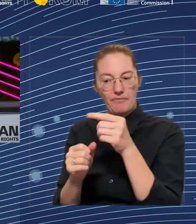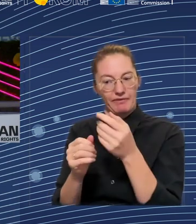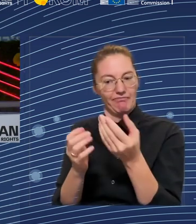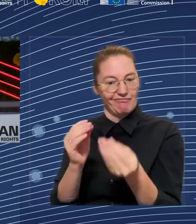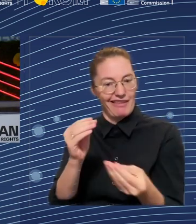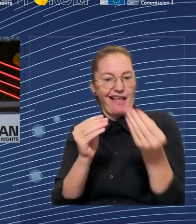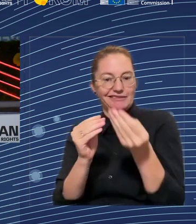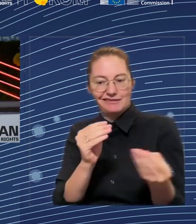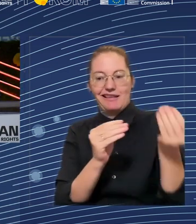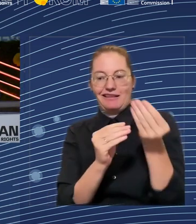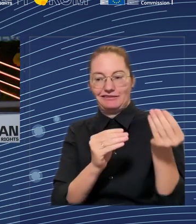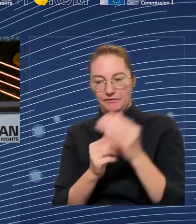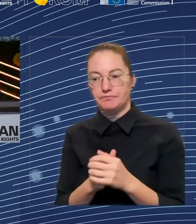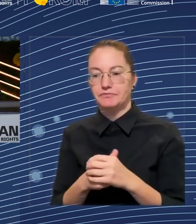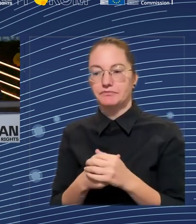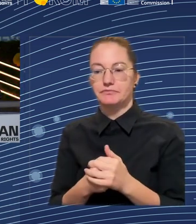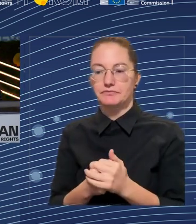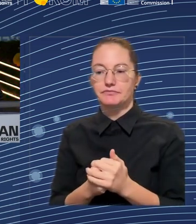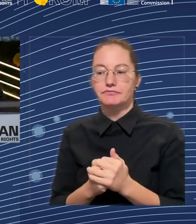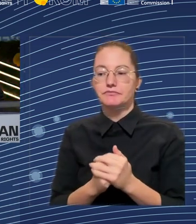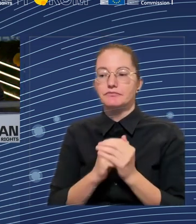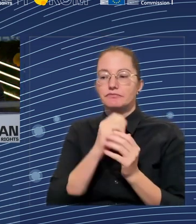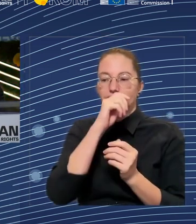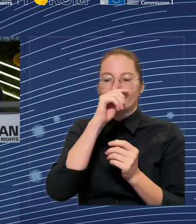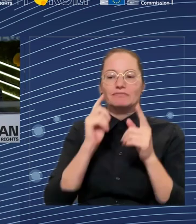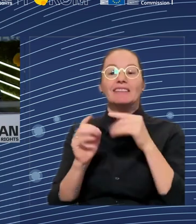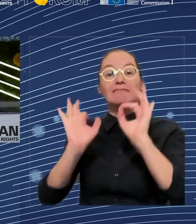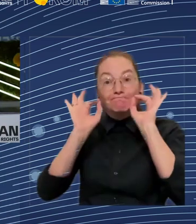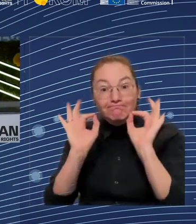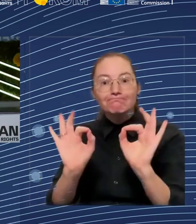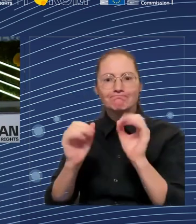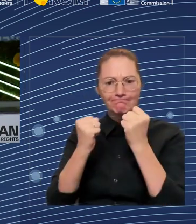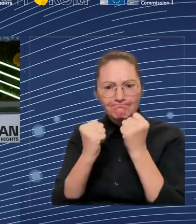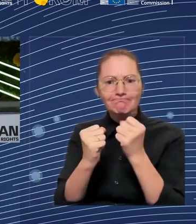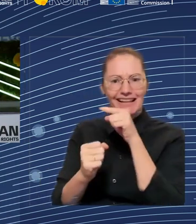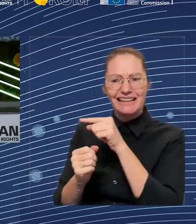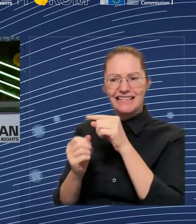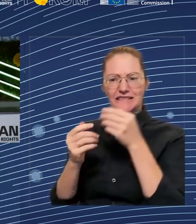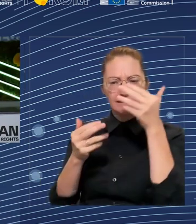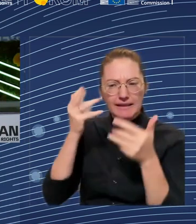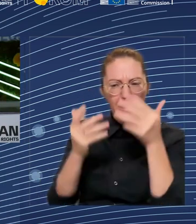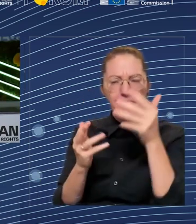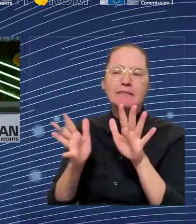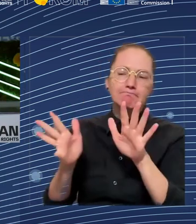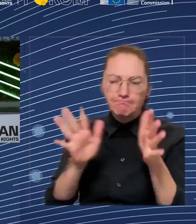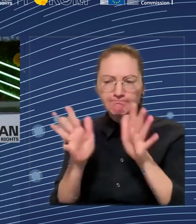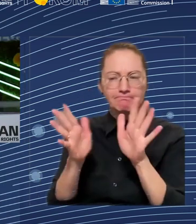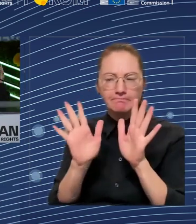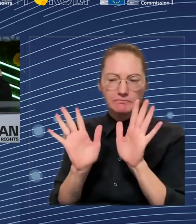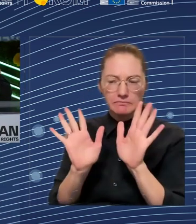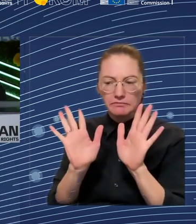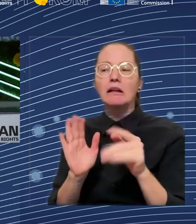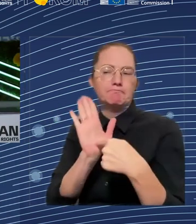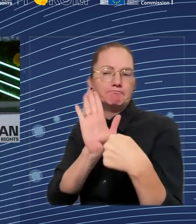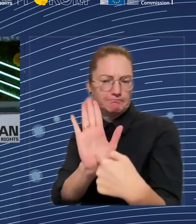technologies, is expected to create more jobs, about half a million. So this is sort of,